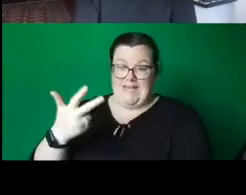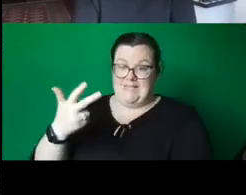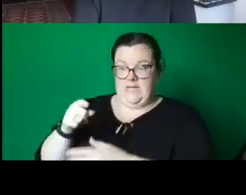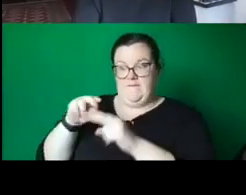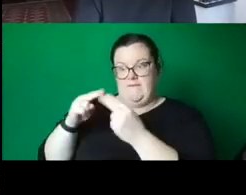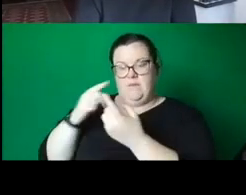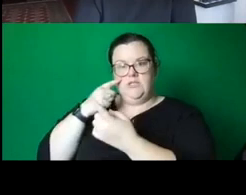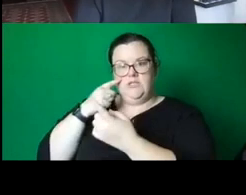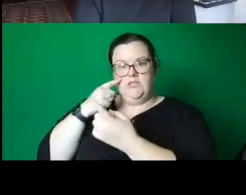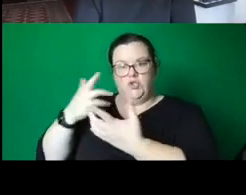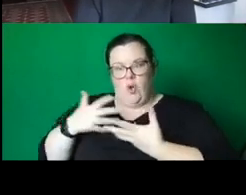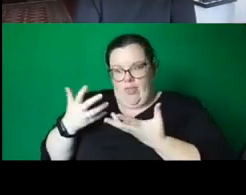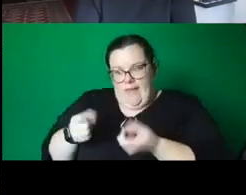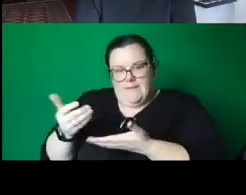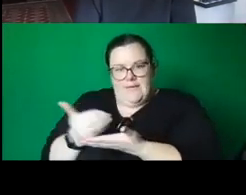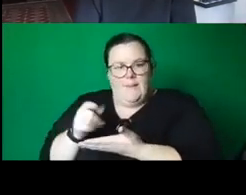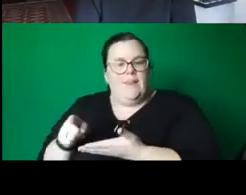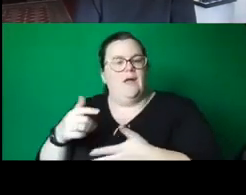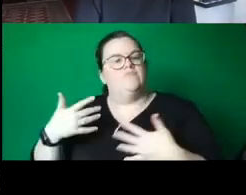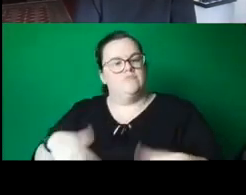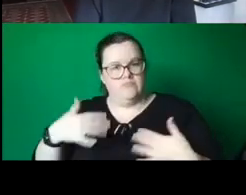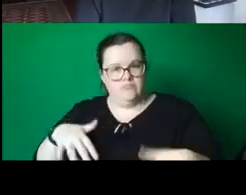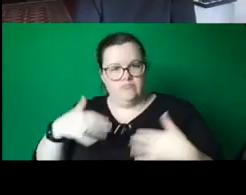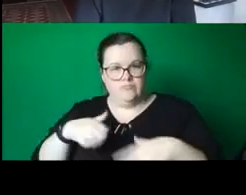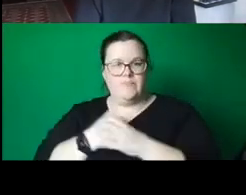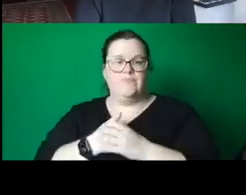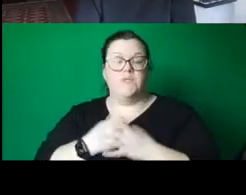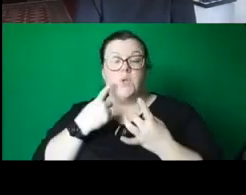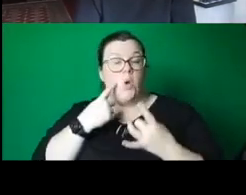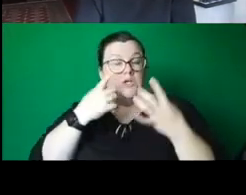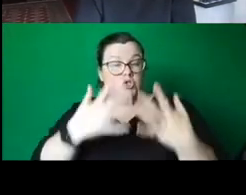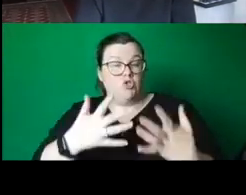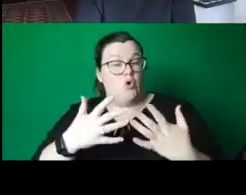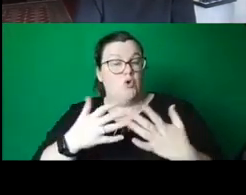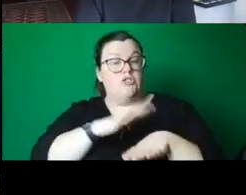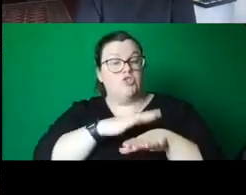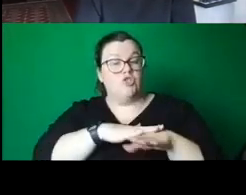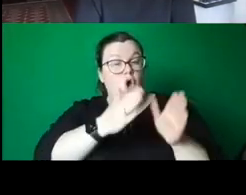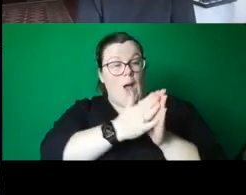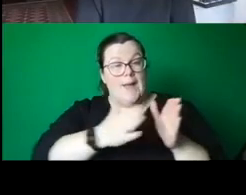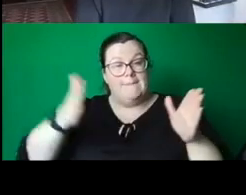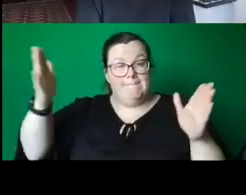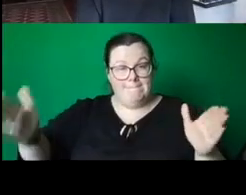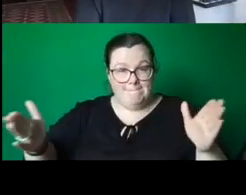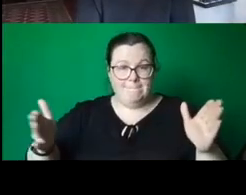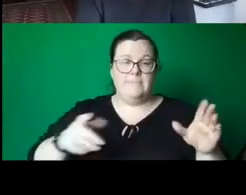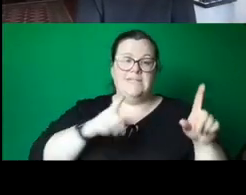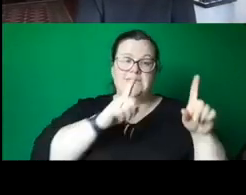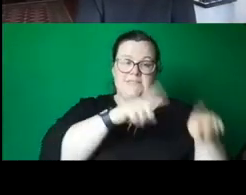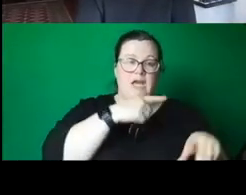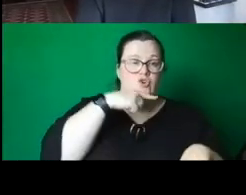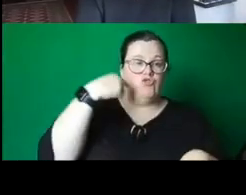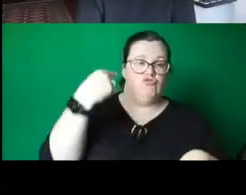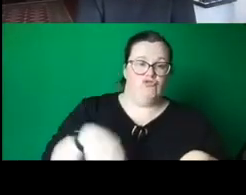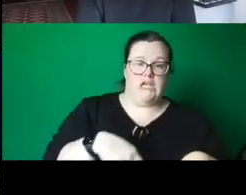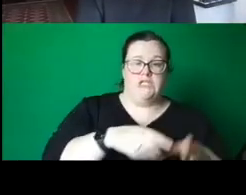This is the incredible timeline through monuments in the center of Tbilisi in Georgia, from the Russian colonial monument to Alexander the